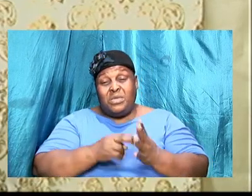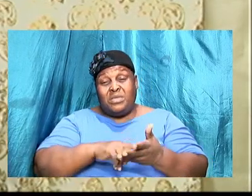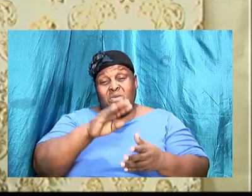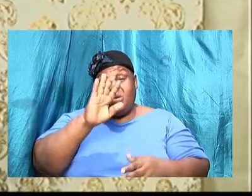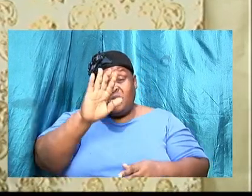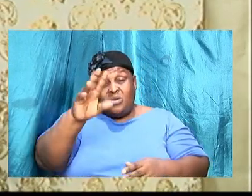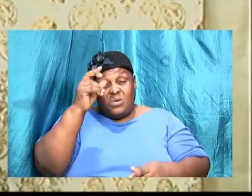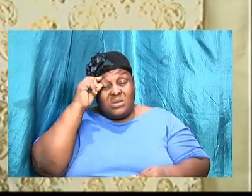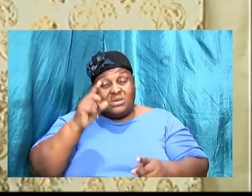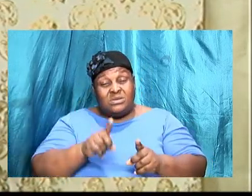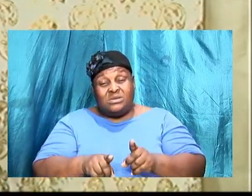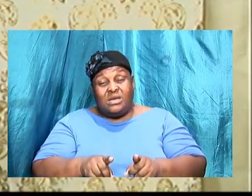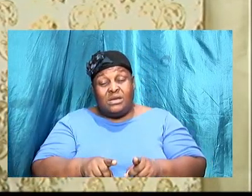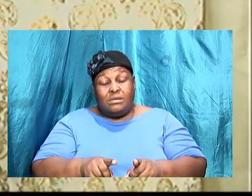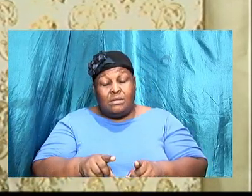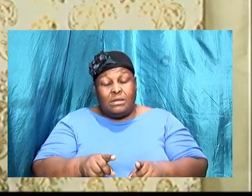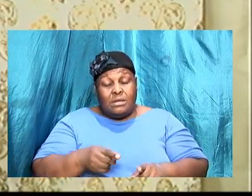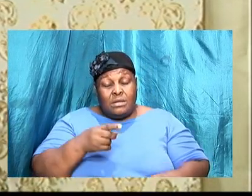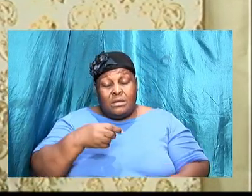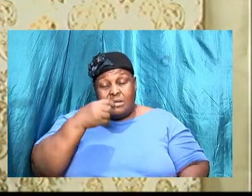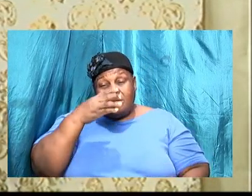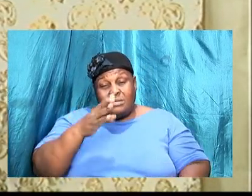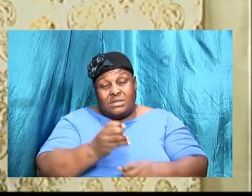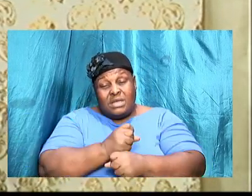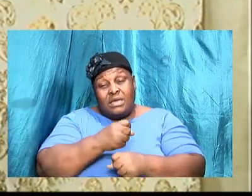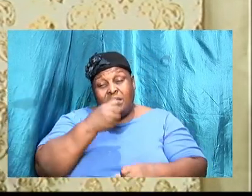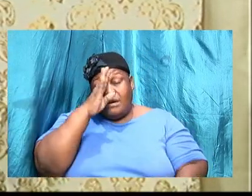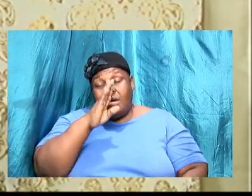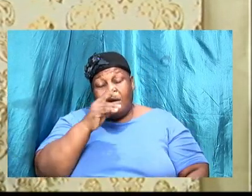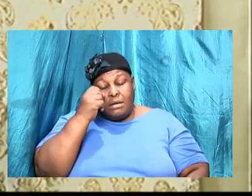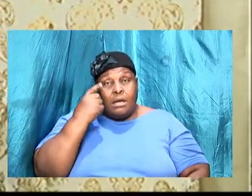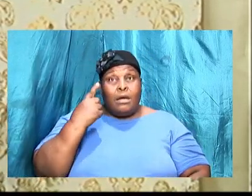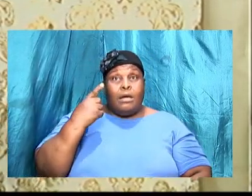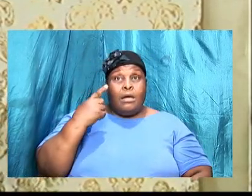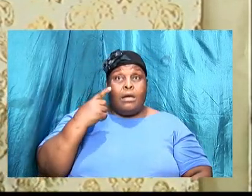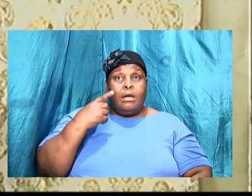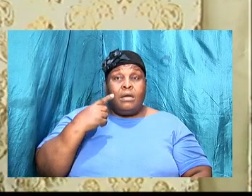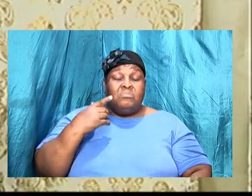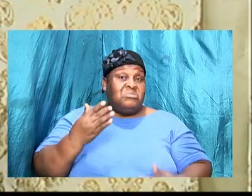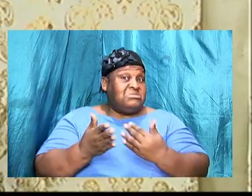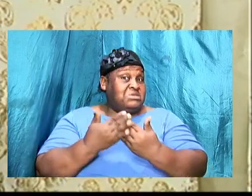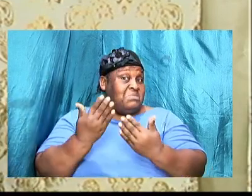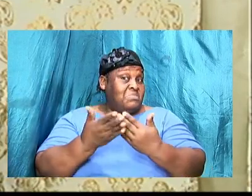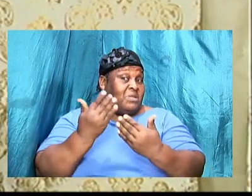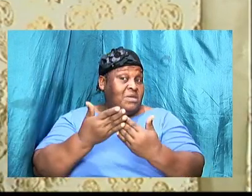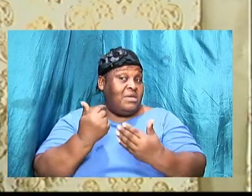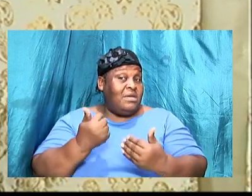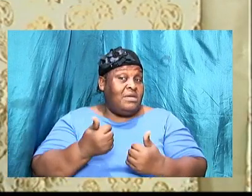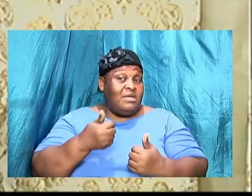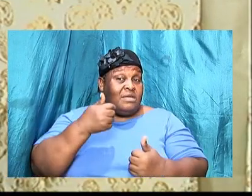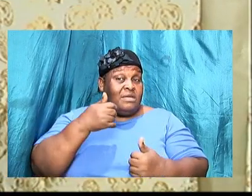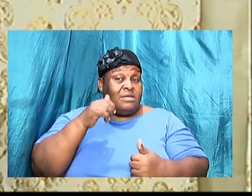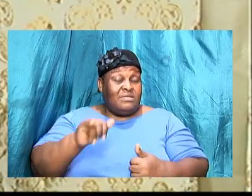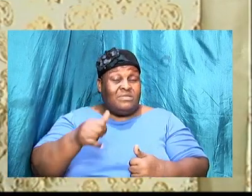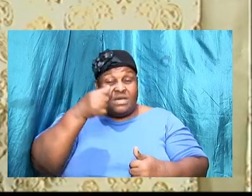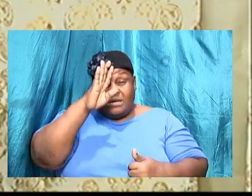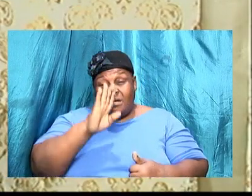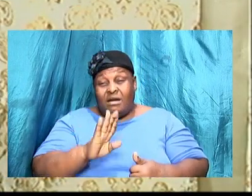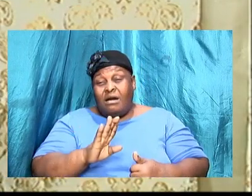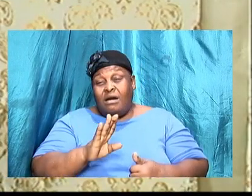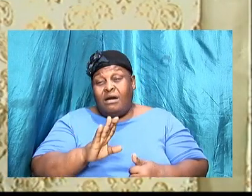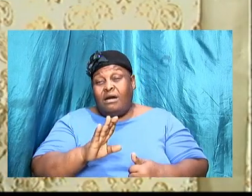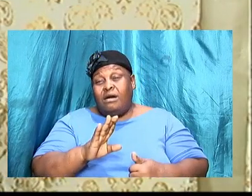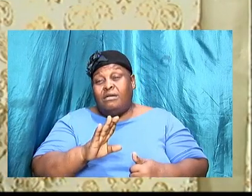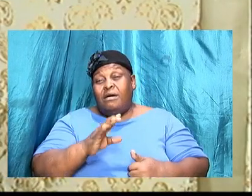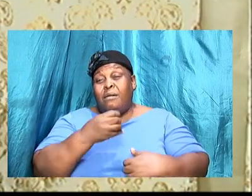surprise. It simply means that God allows you to choose. So when we talk about the permissive will, and for me, this is as far